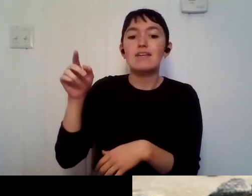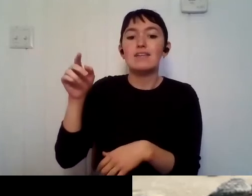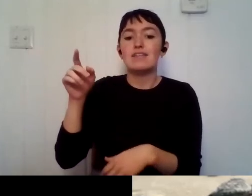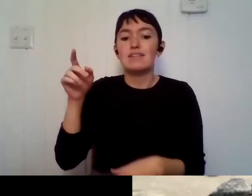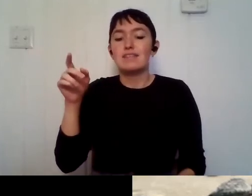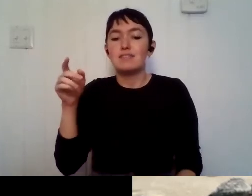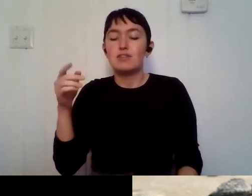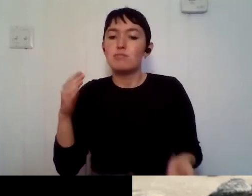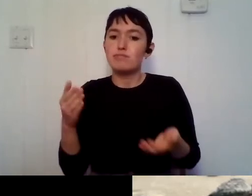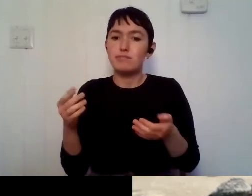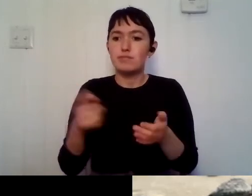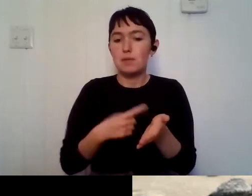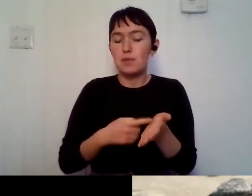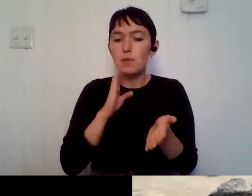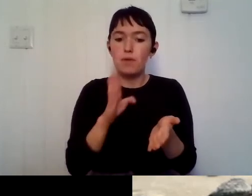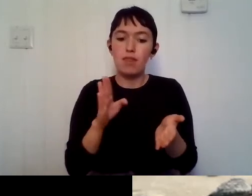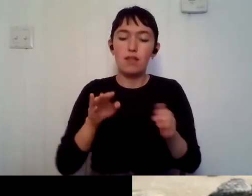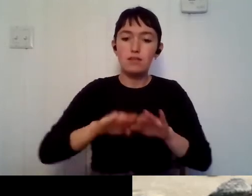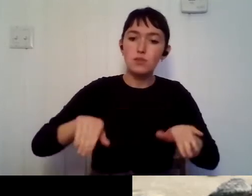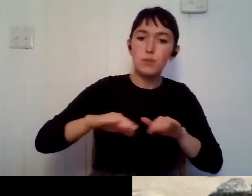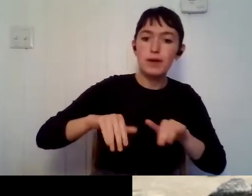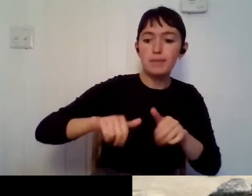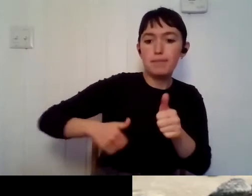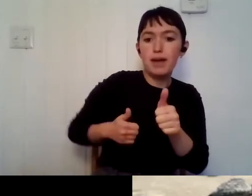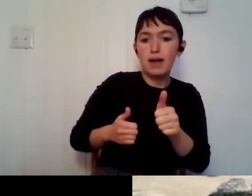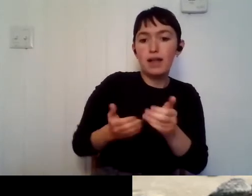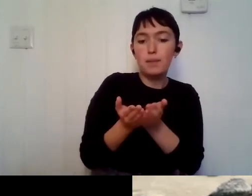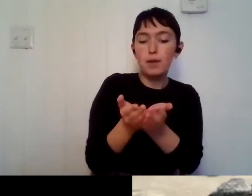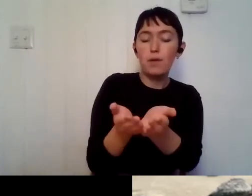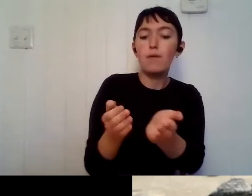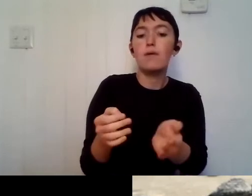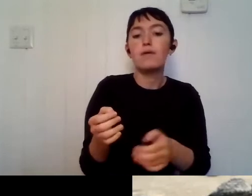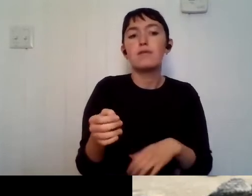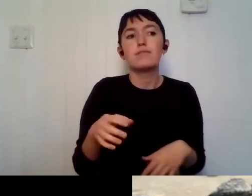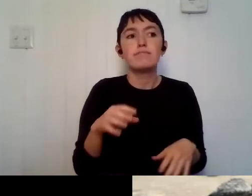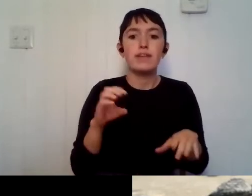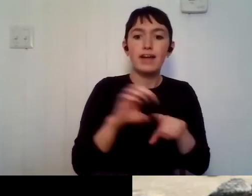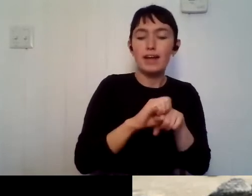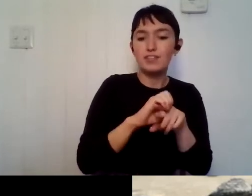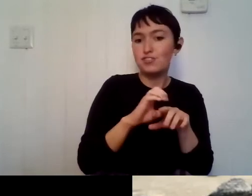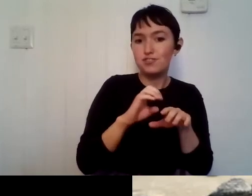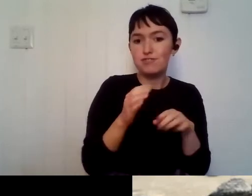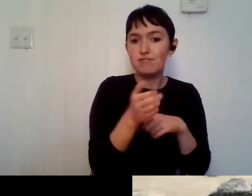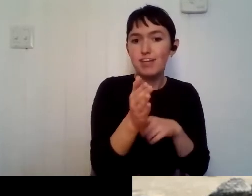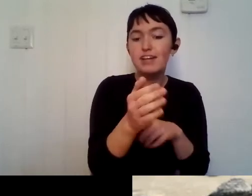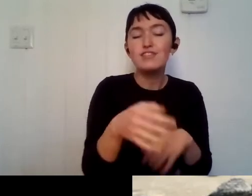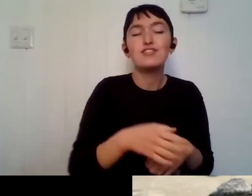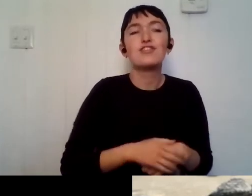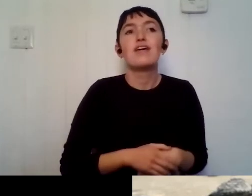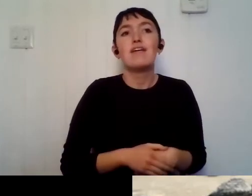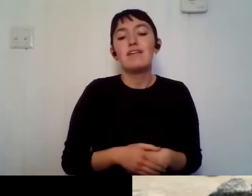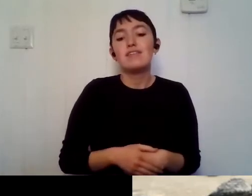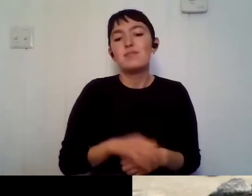boat or fly behind the boat and, um, catch the fish that are being stirred up or things like that though. So that's pretty